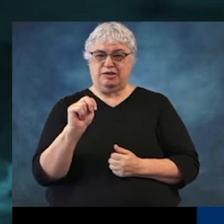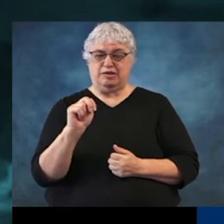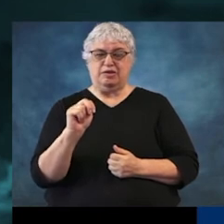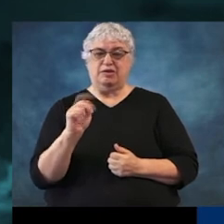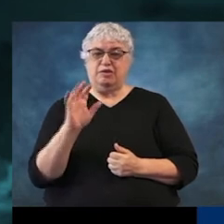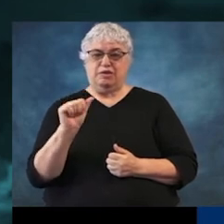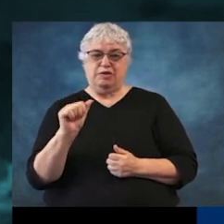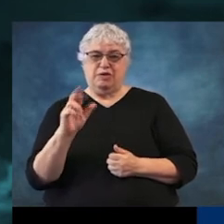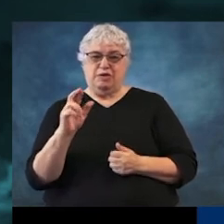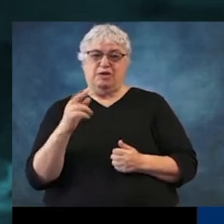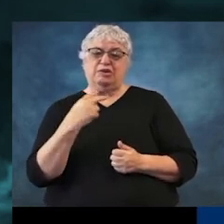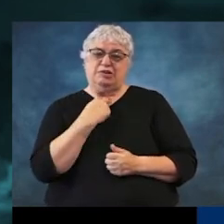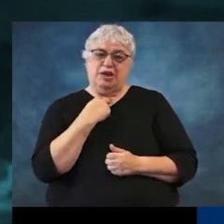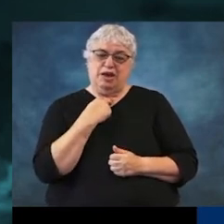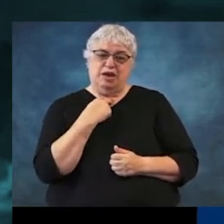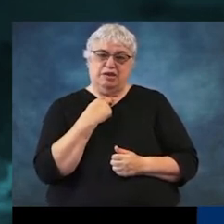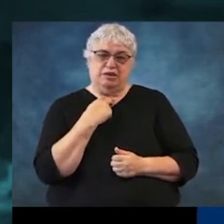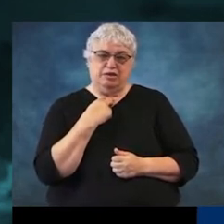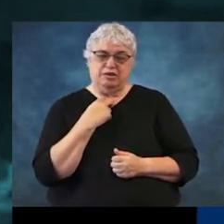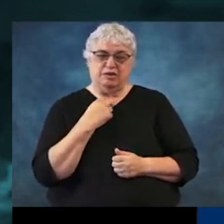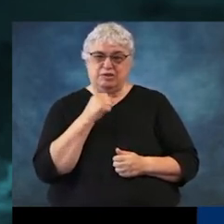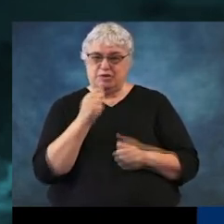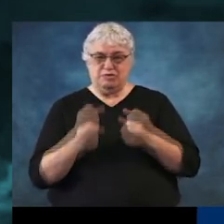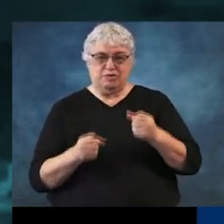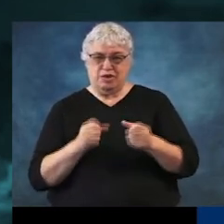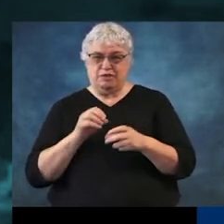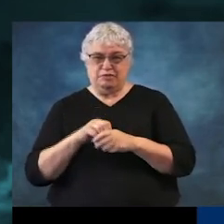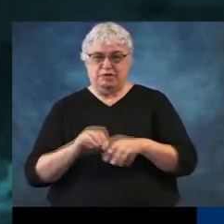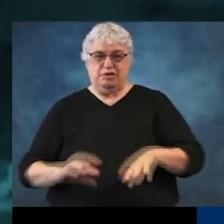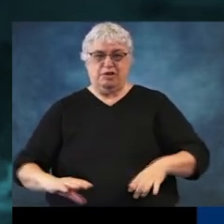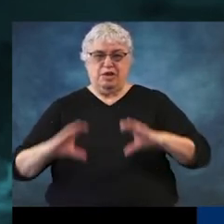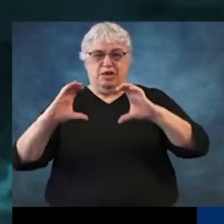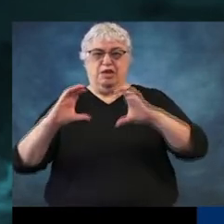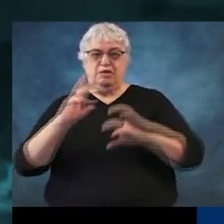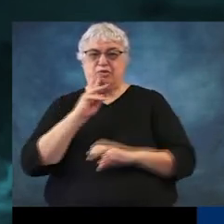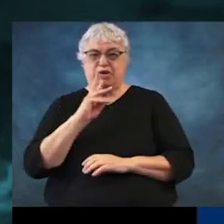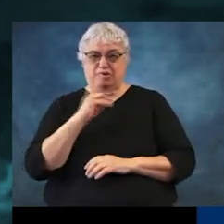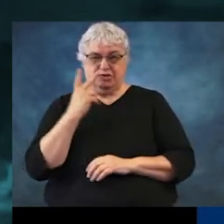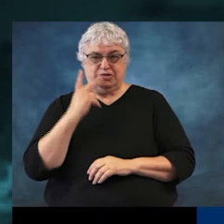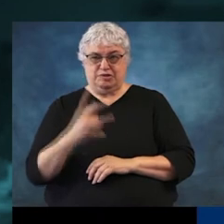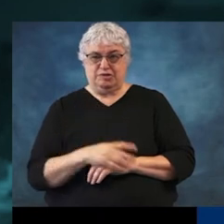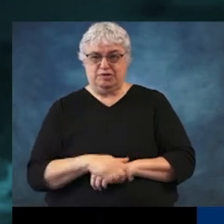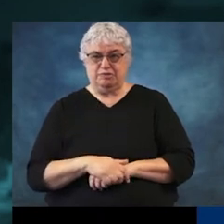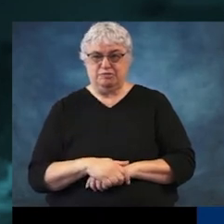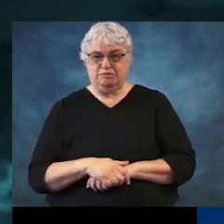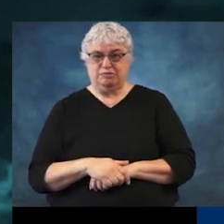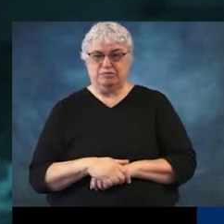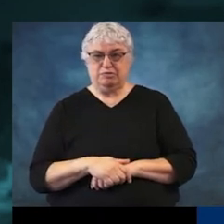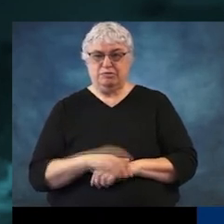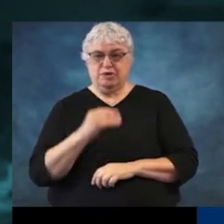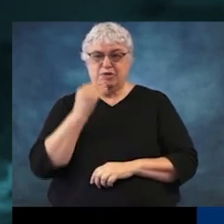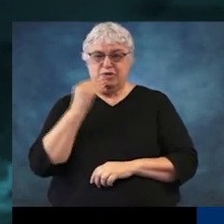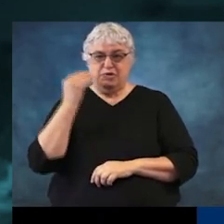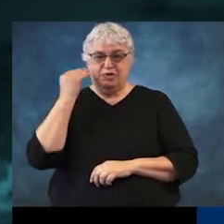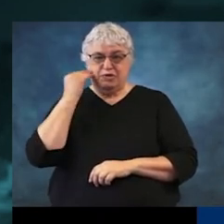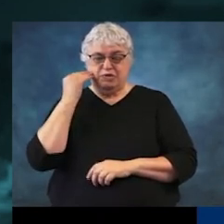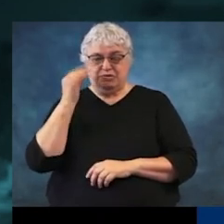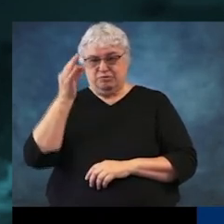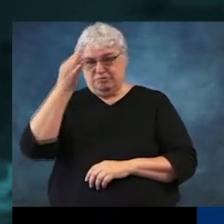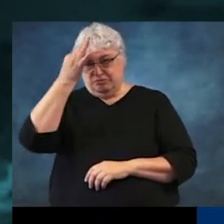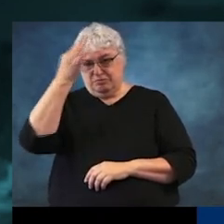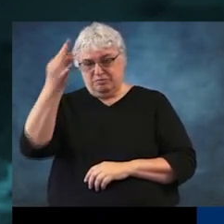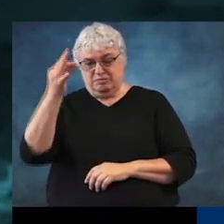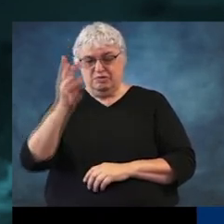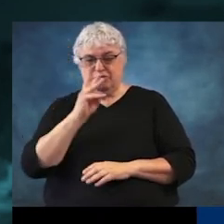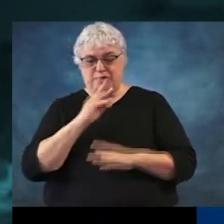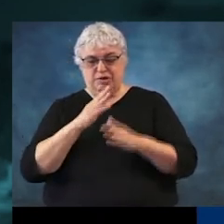your car. And so just don't drive into the high water. But the other thing to see here is you can notice that some of these homes, the water is getting very close